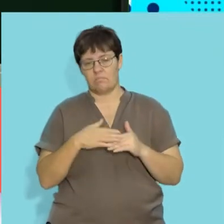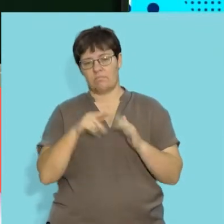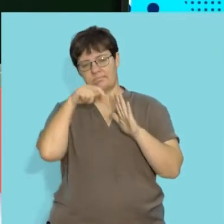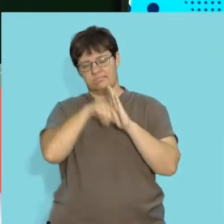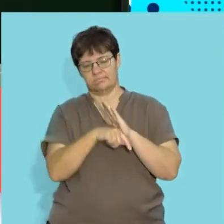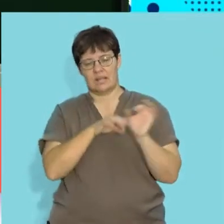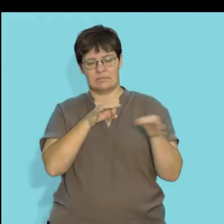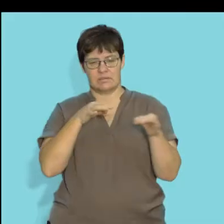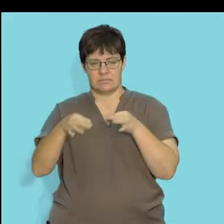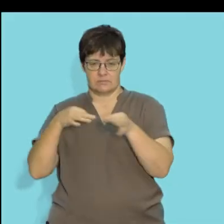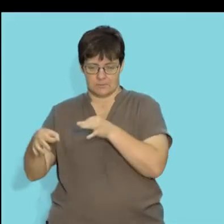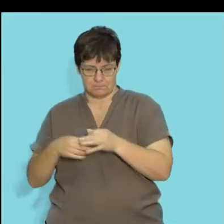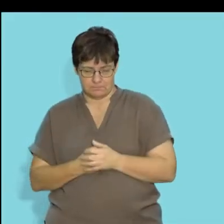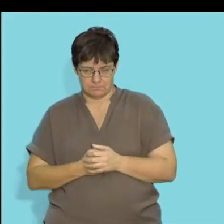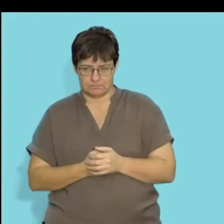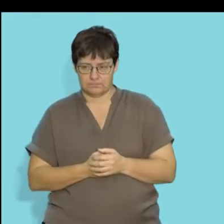in a bit more detail.